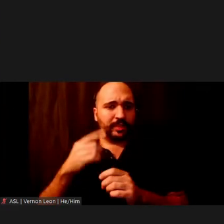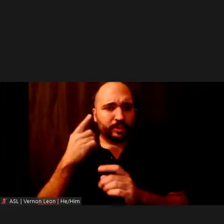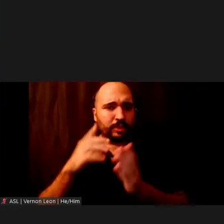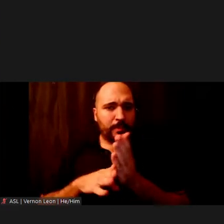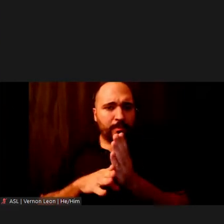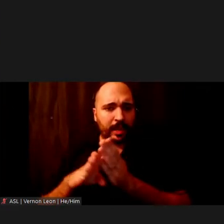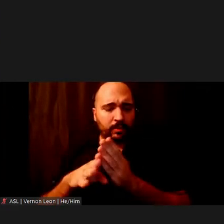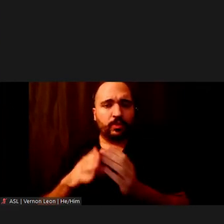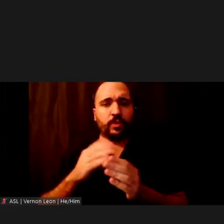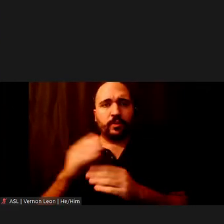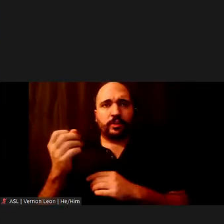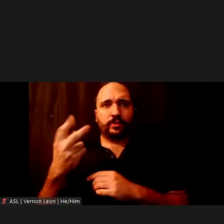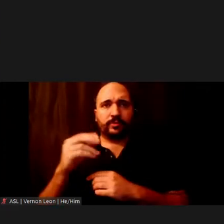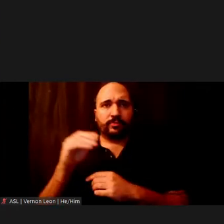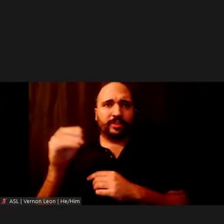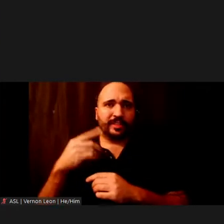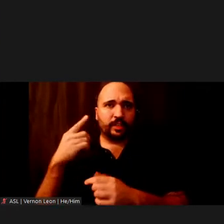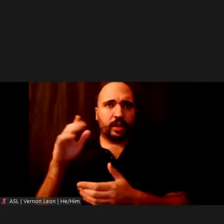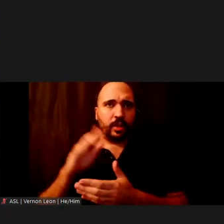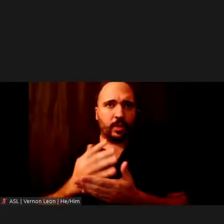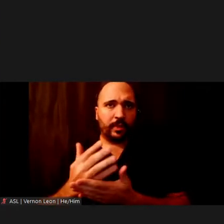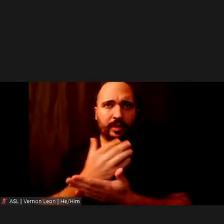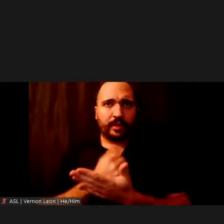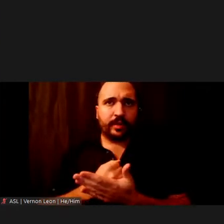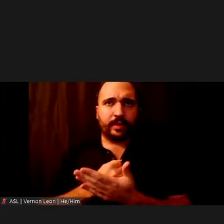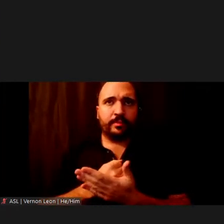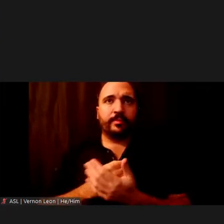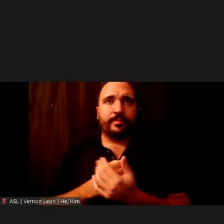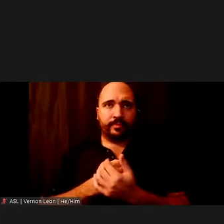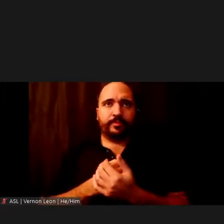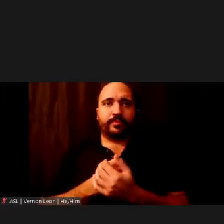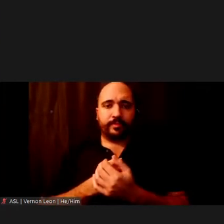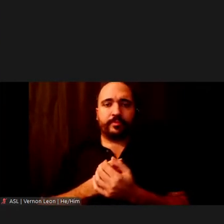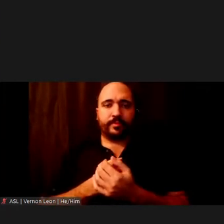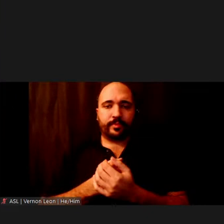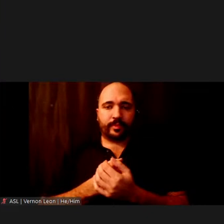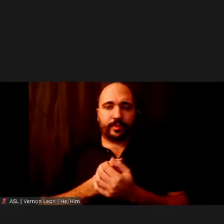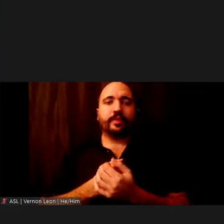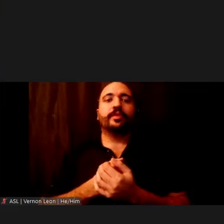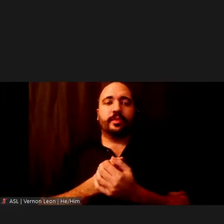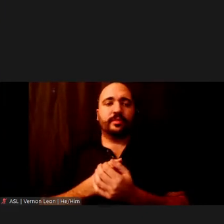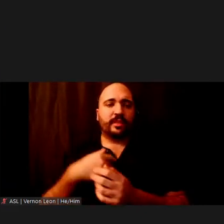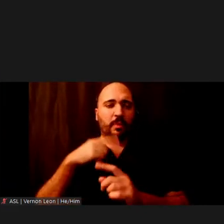is considered low income. I'll drill down on this data a little more in the next slide.